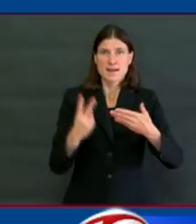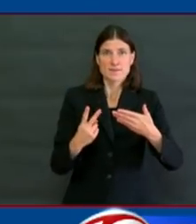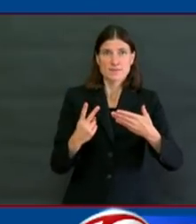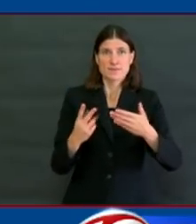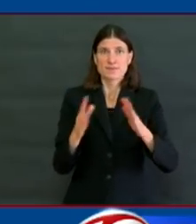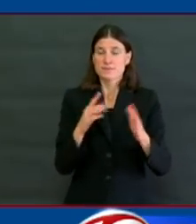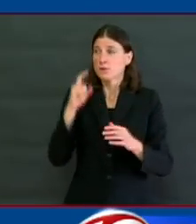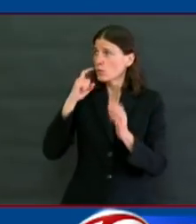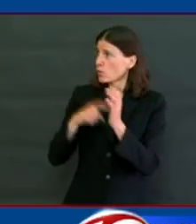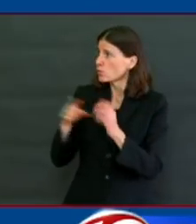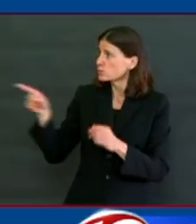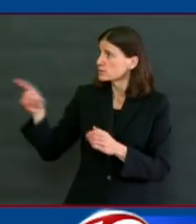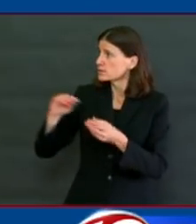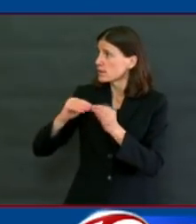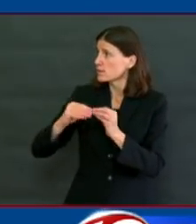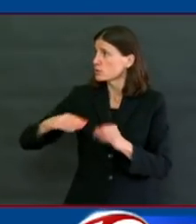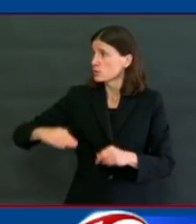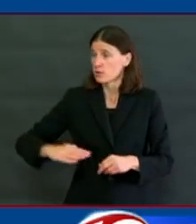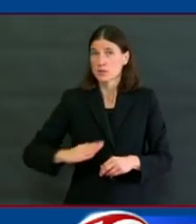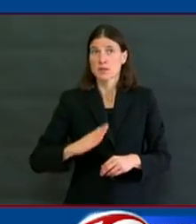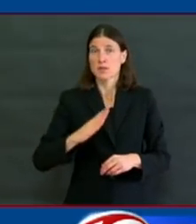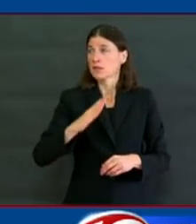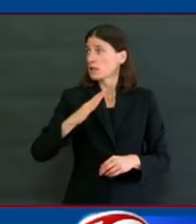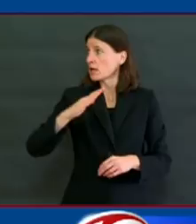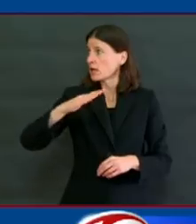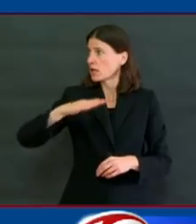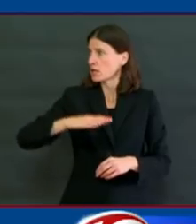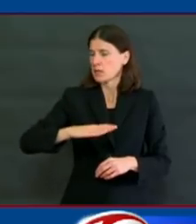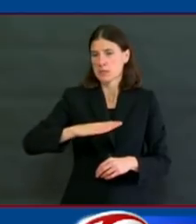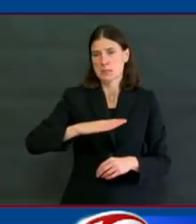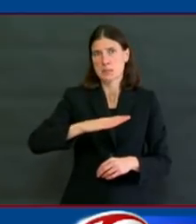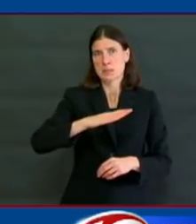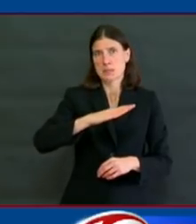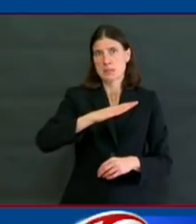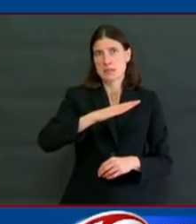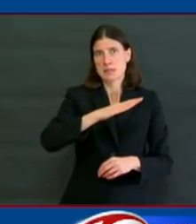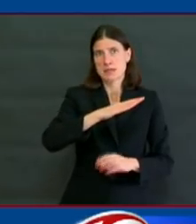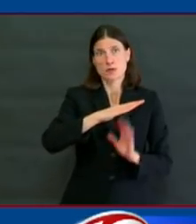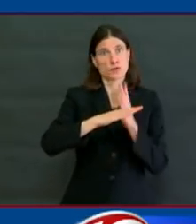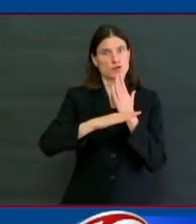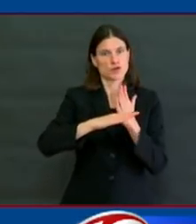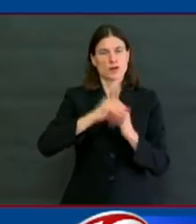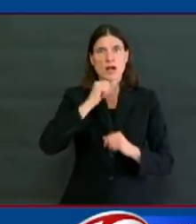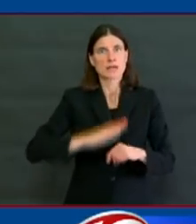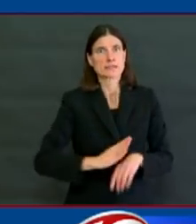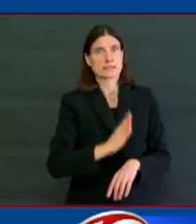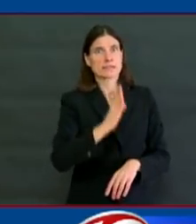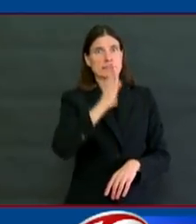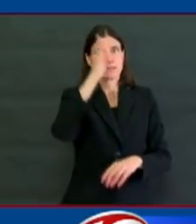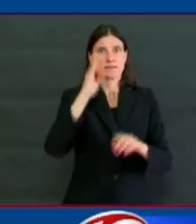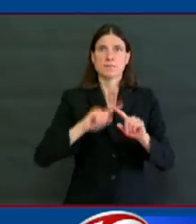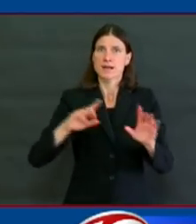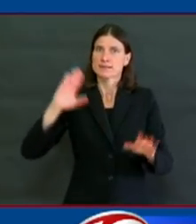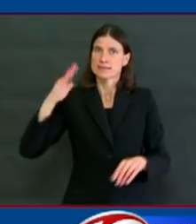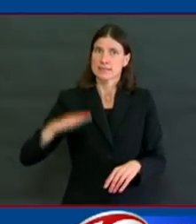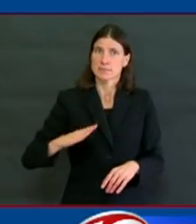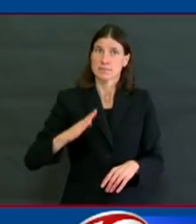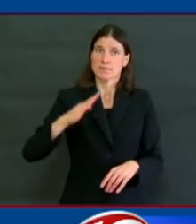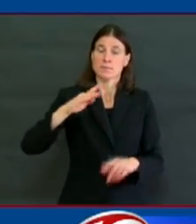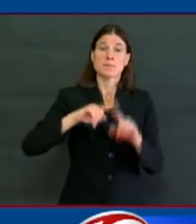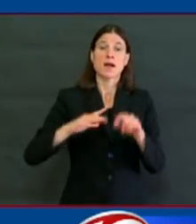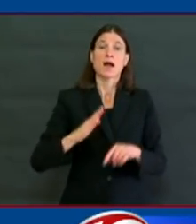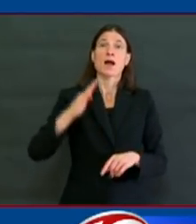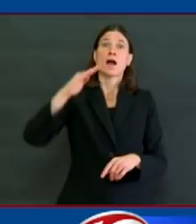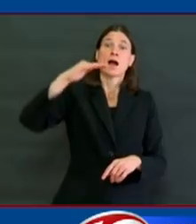and that is definitely good news. We're still not in a decline, which is where I wish